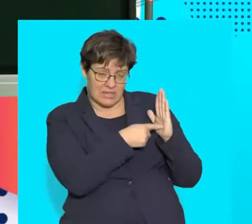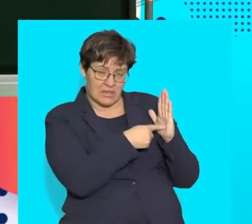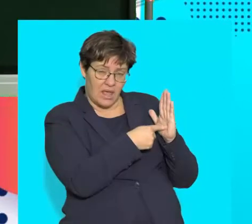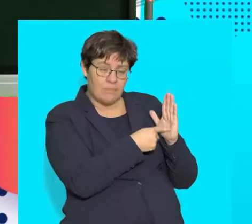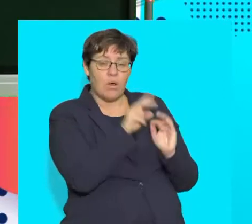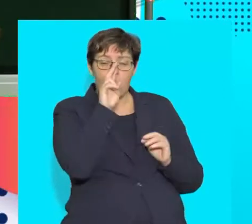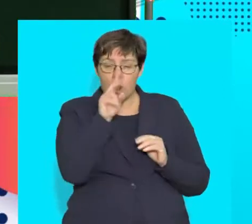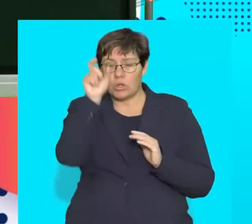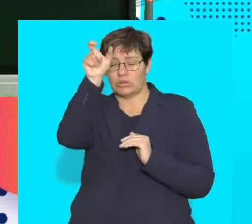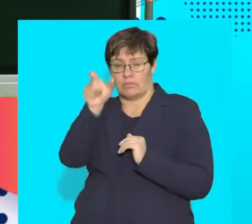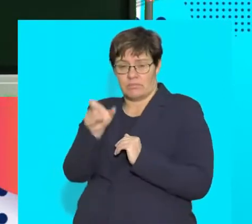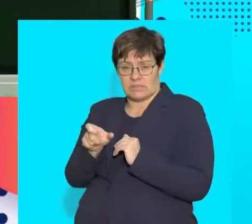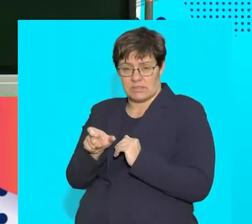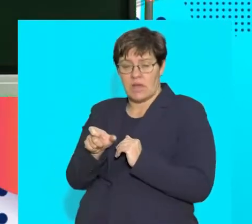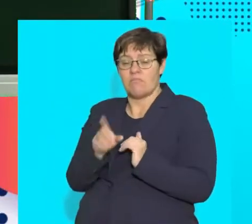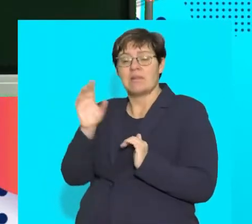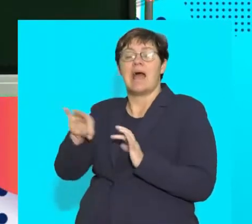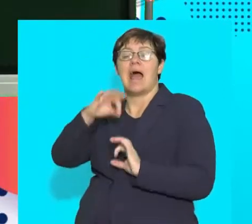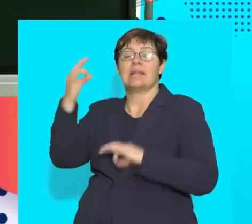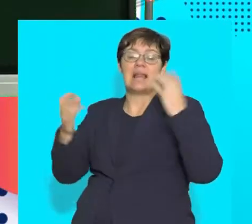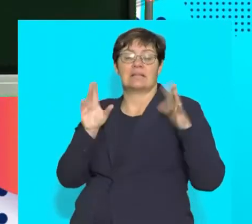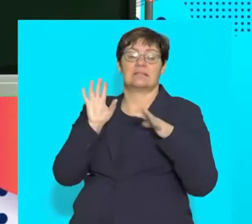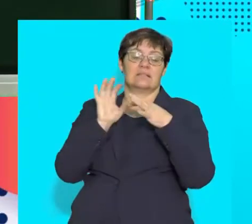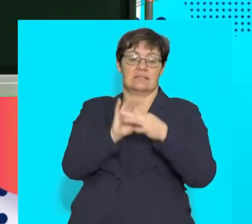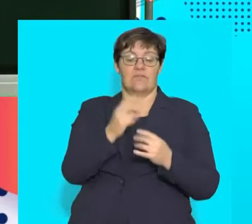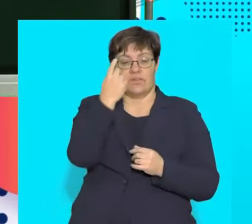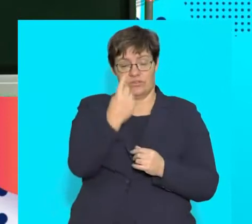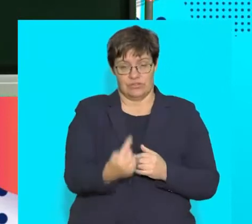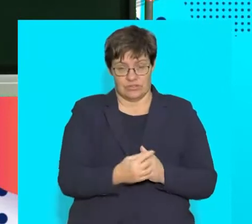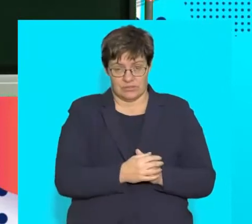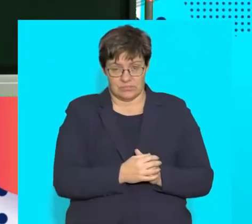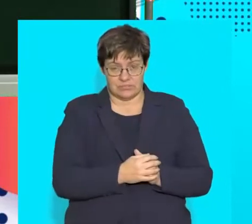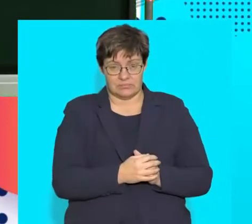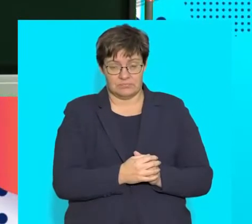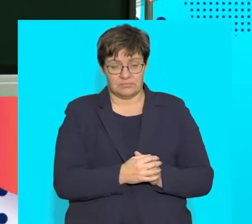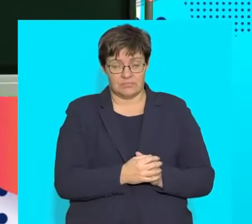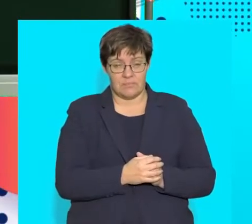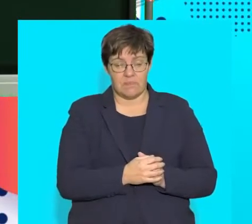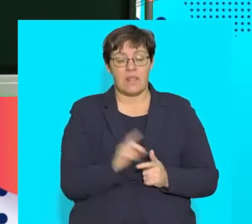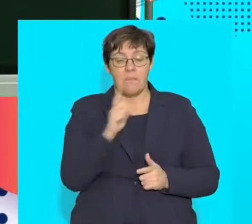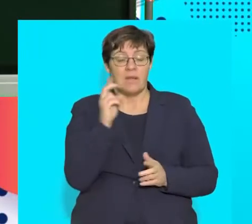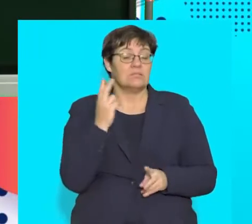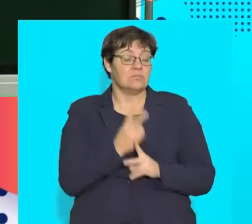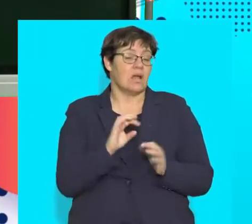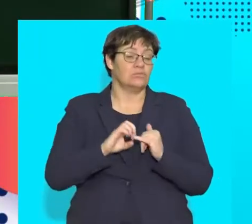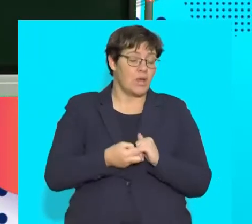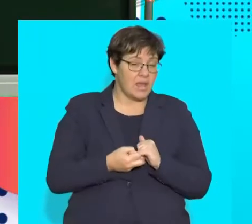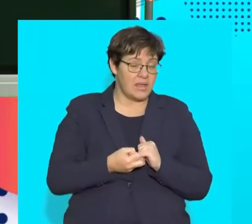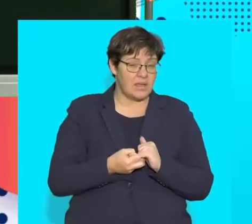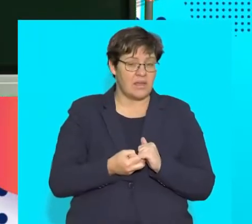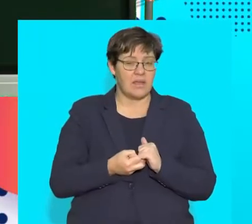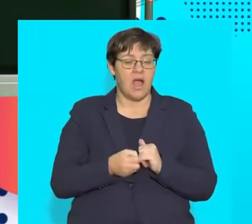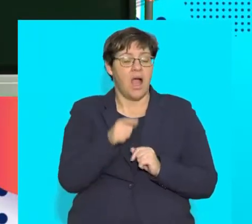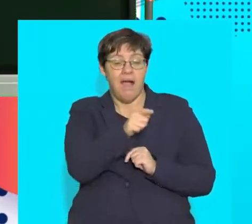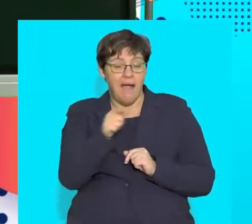and you look at the terms and that you analyse the relevance of each one. And then you've got to then try and interpret